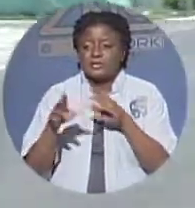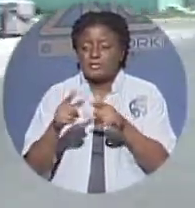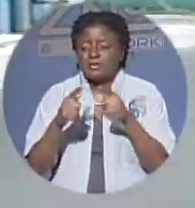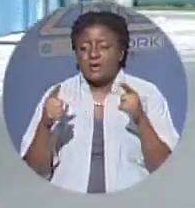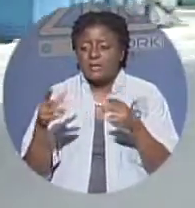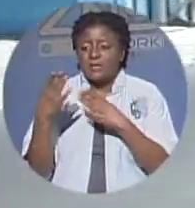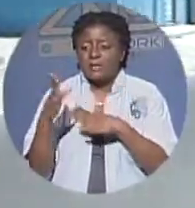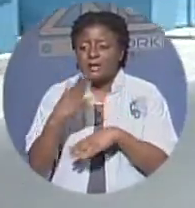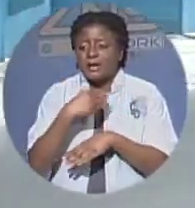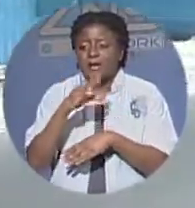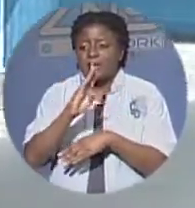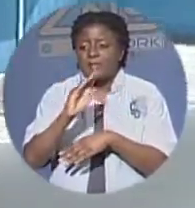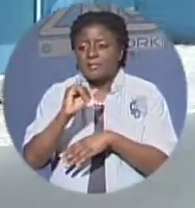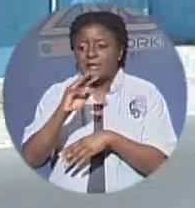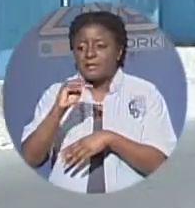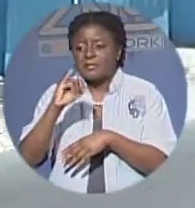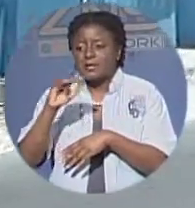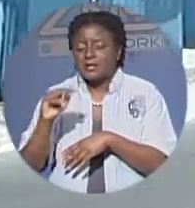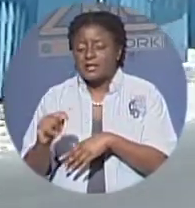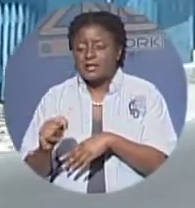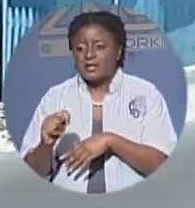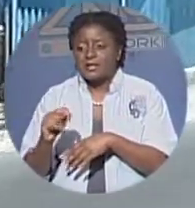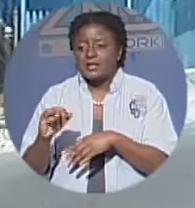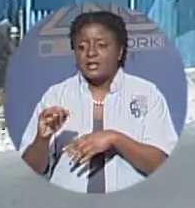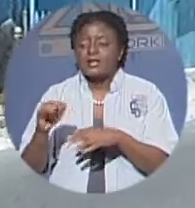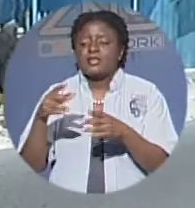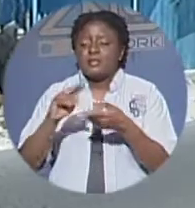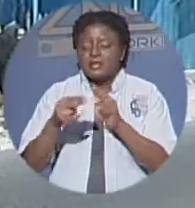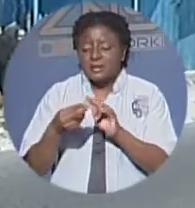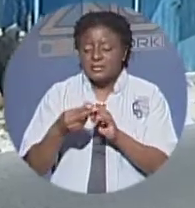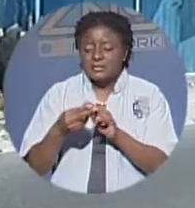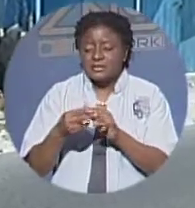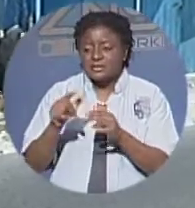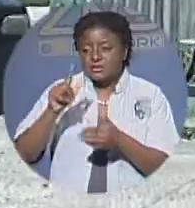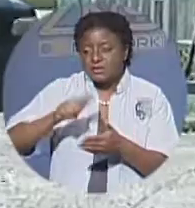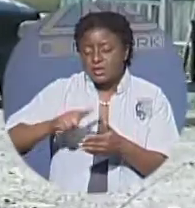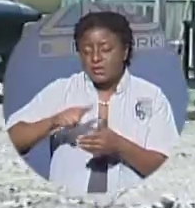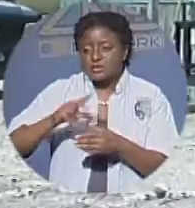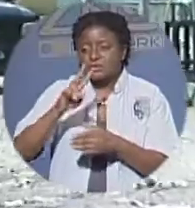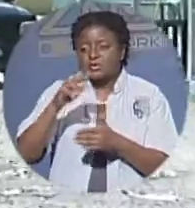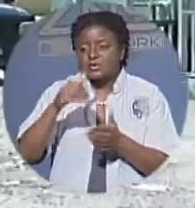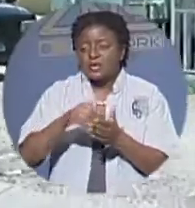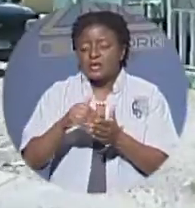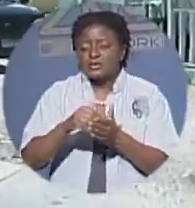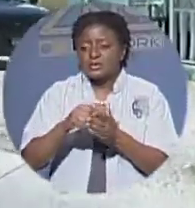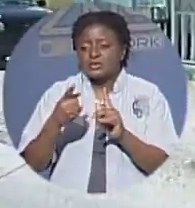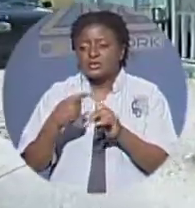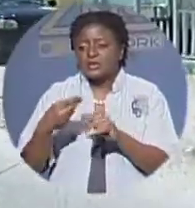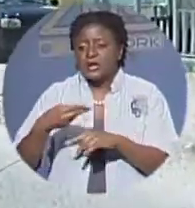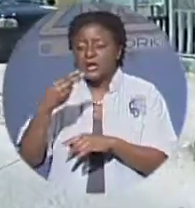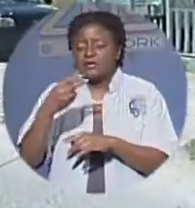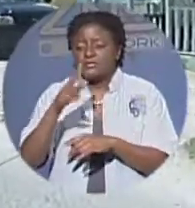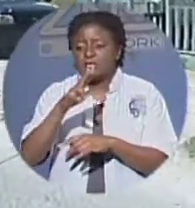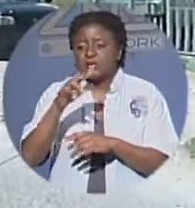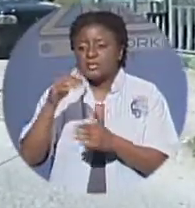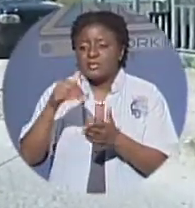constituencies range from a low of 2619 in west end in bimini to a high of